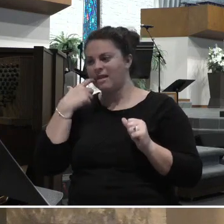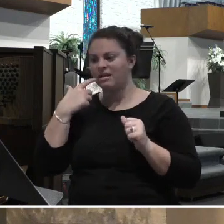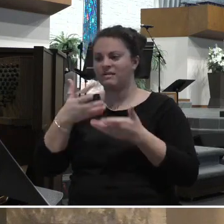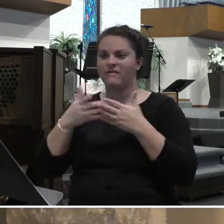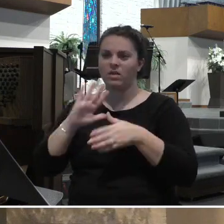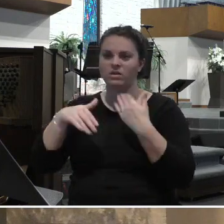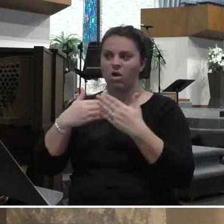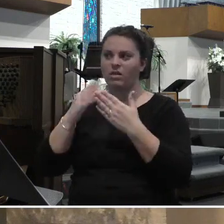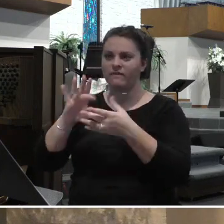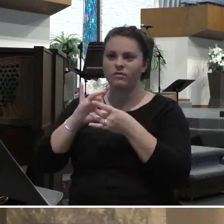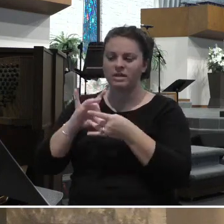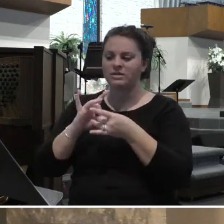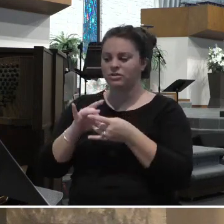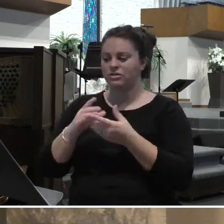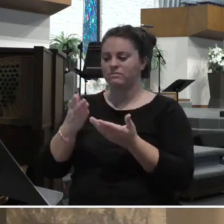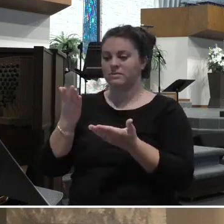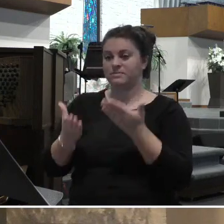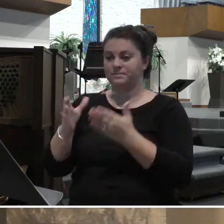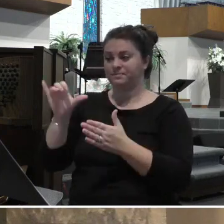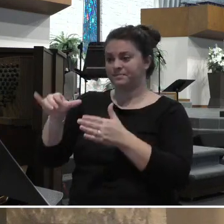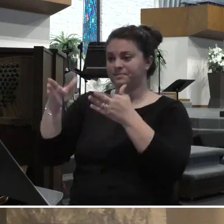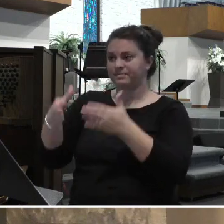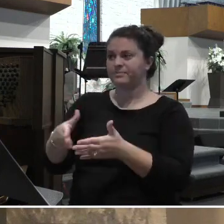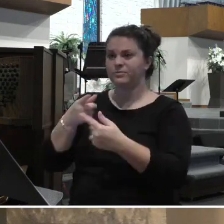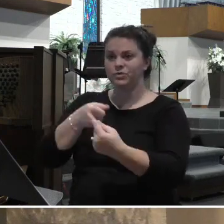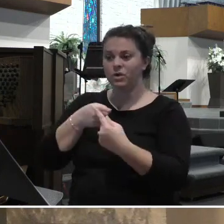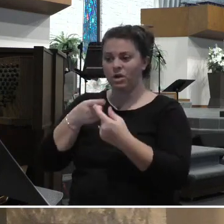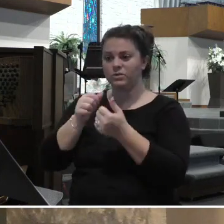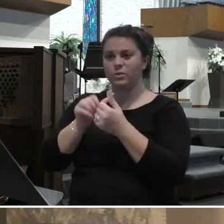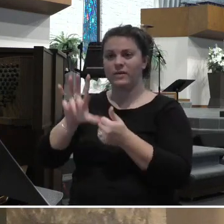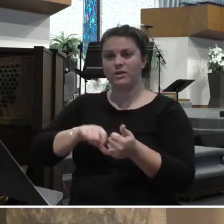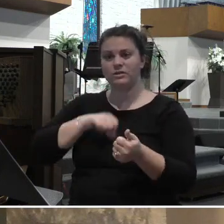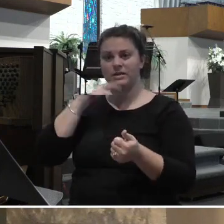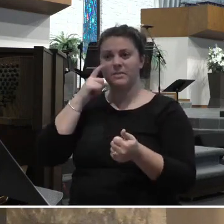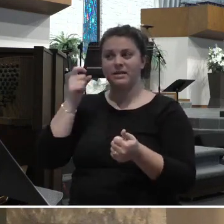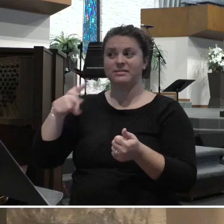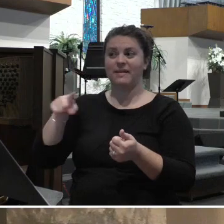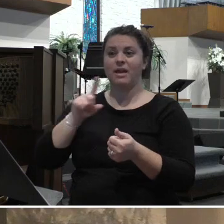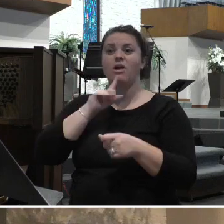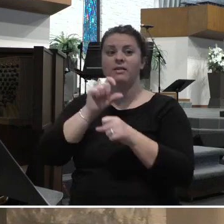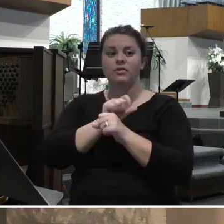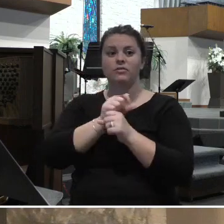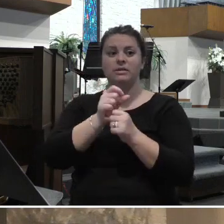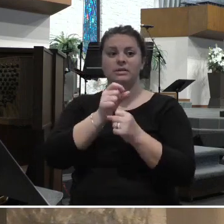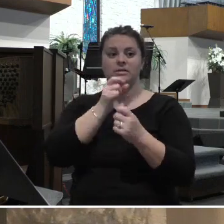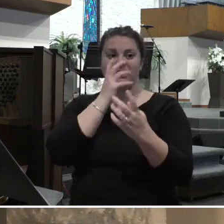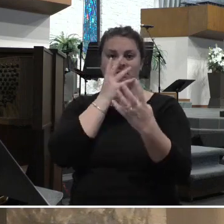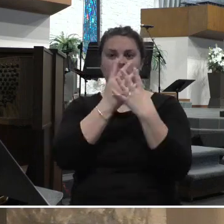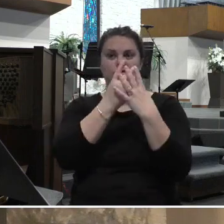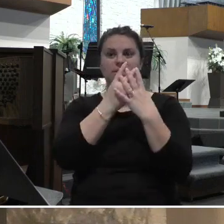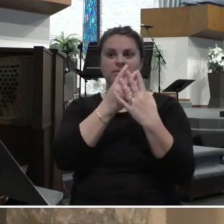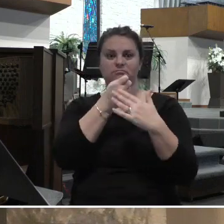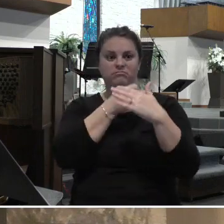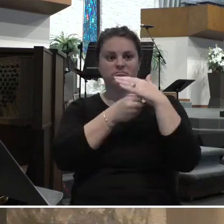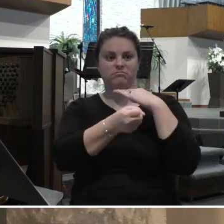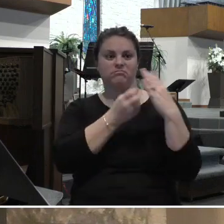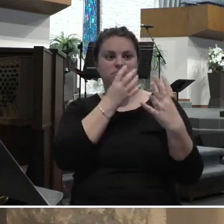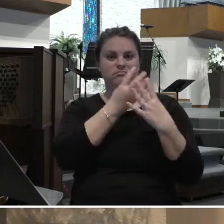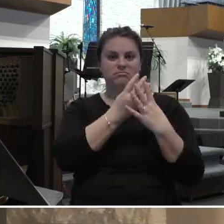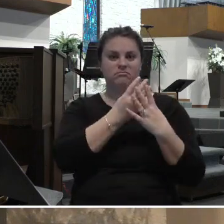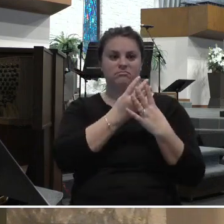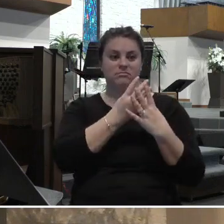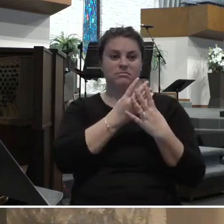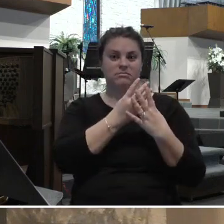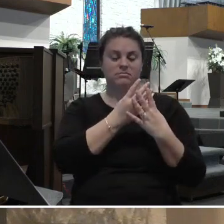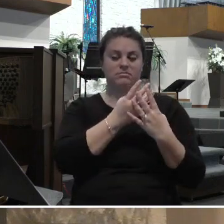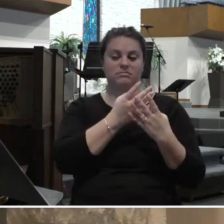struggles with their dignity because they are imprisoned, literally? Literally, we have been given a responsibility